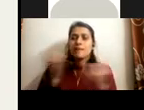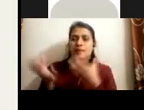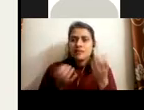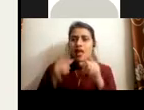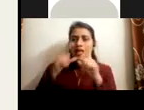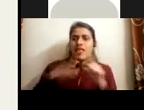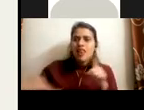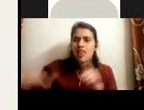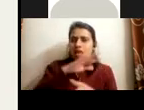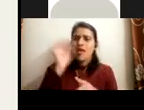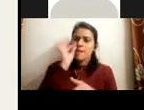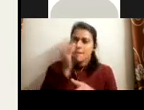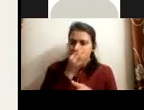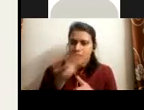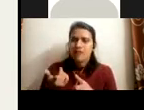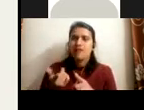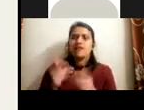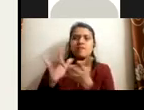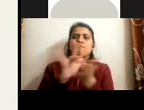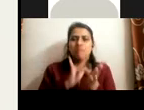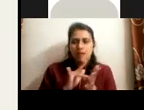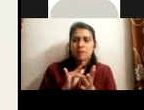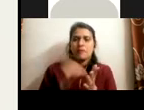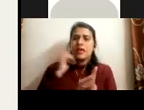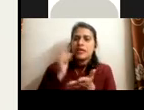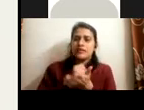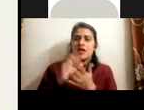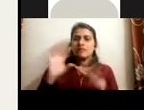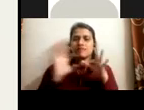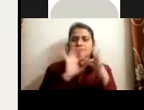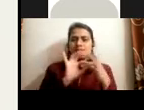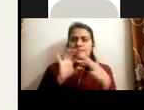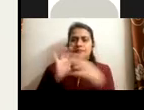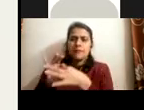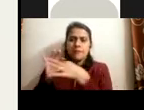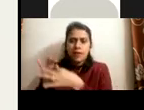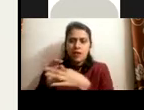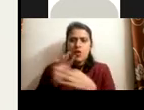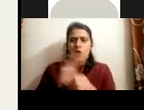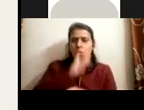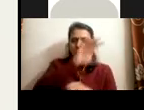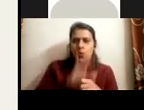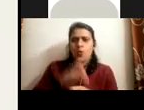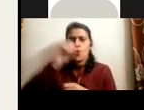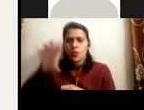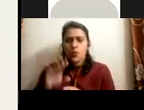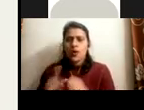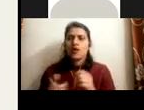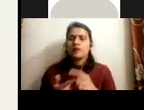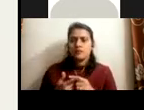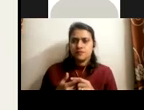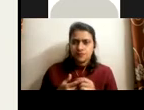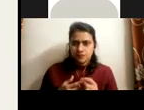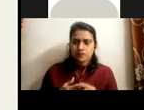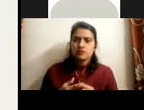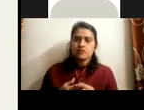Delhi and Chennai, and then GRT hotel in Chennai. We tied them up. We said, we enrolled them. Okay. You, you are the, uh, we are